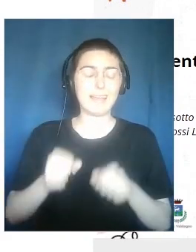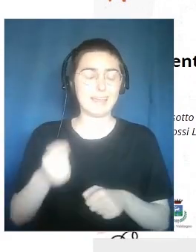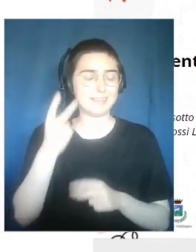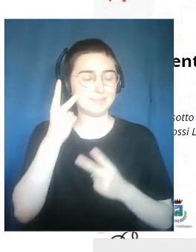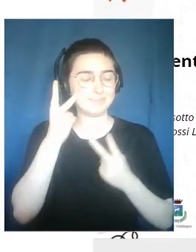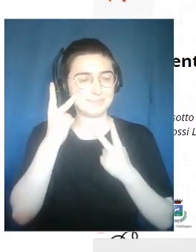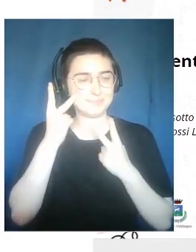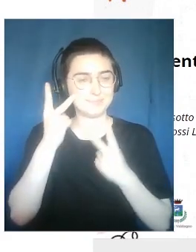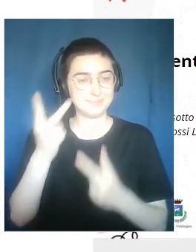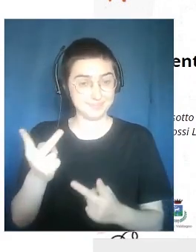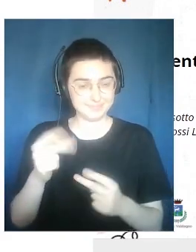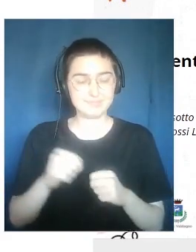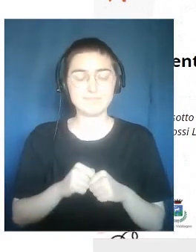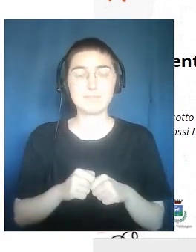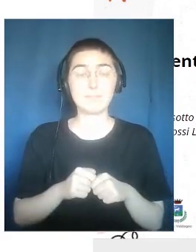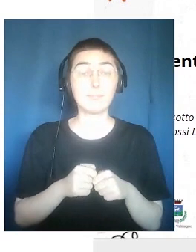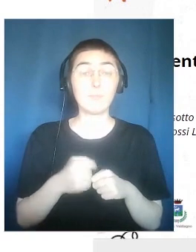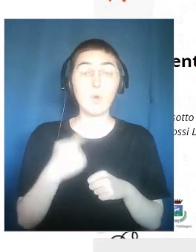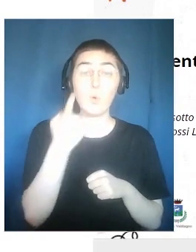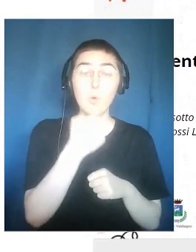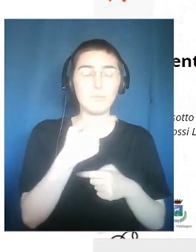and our website page